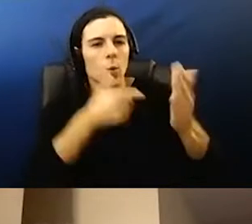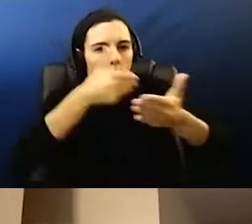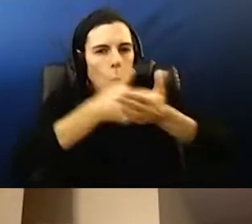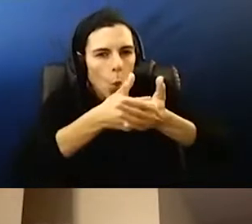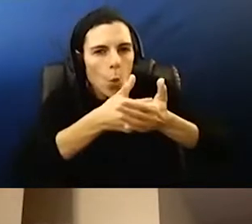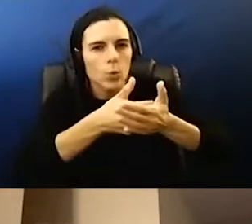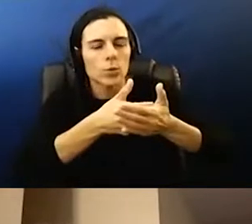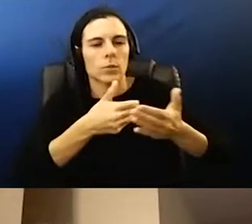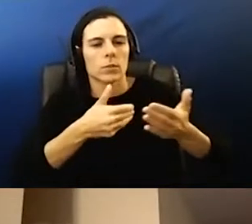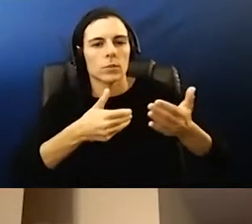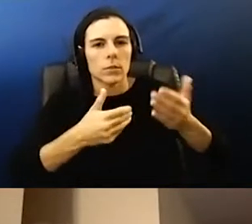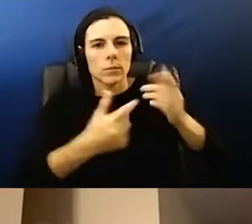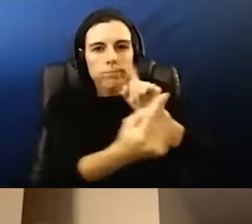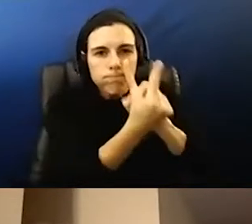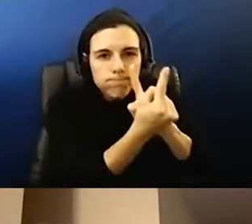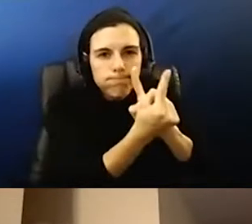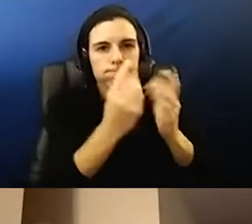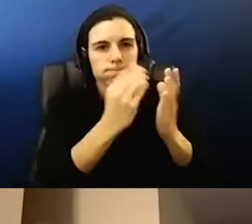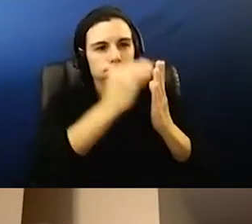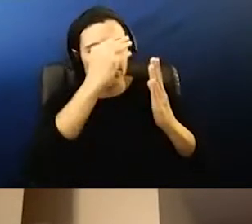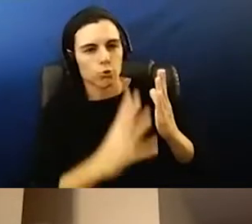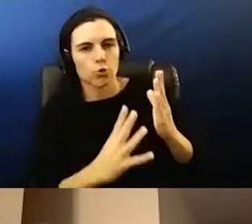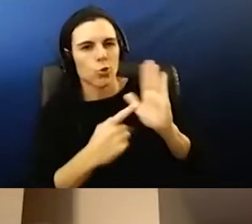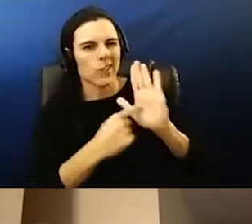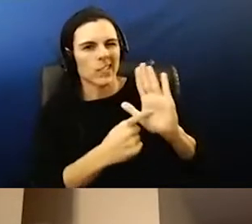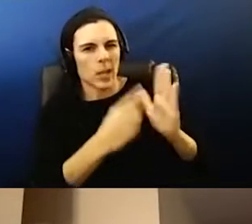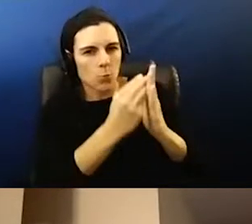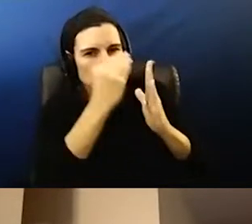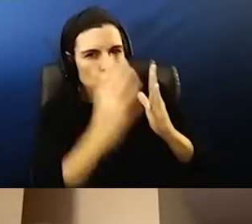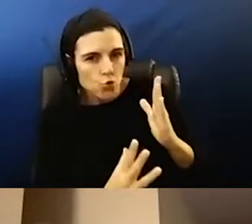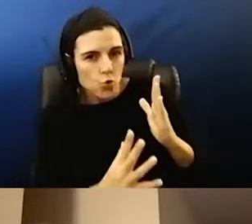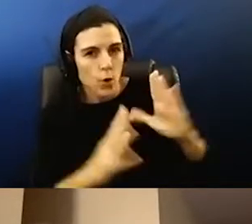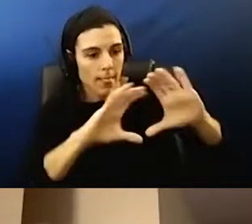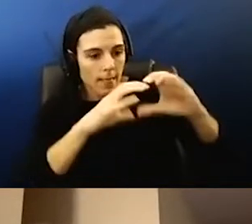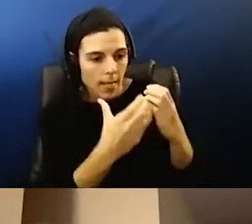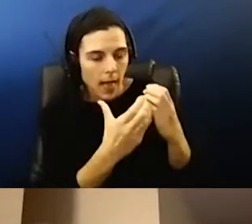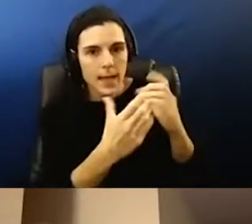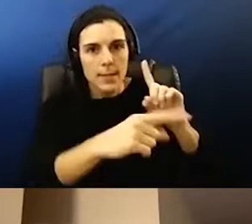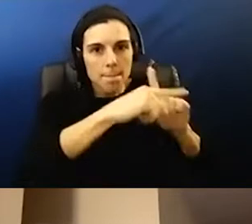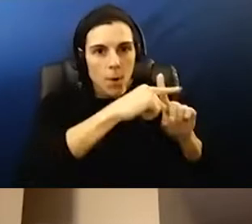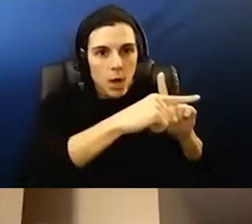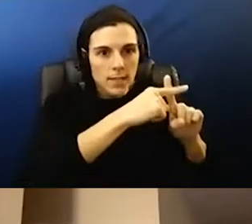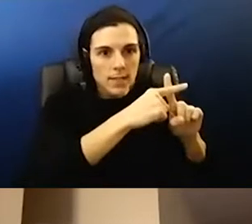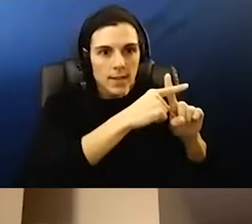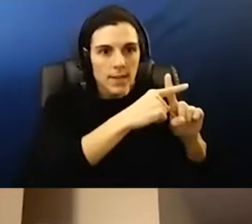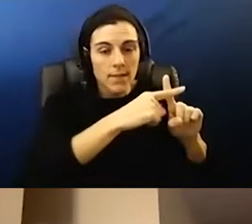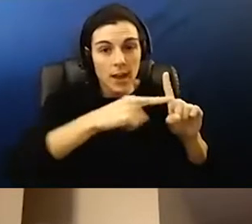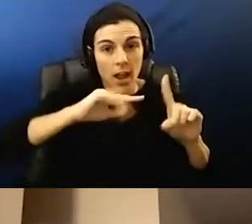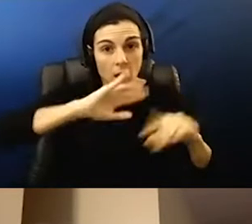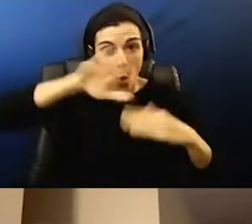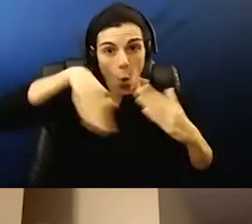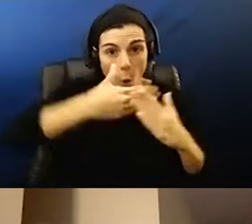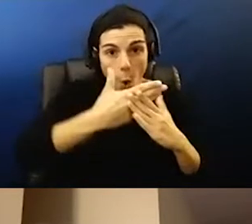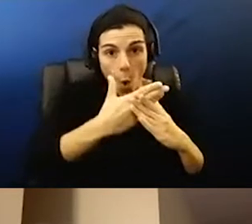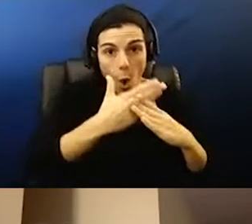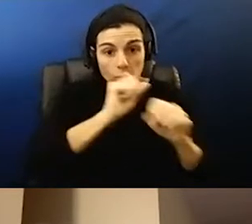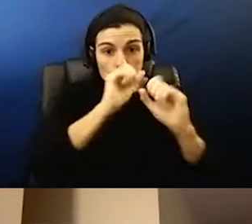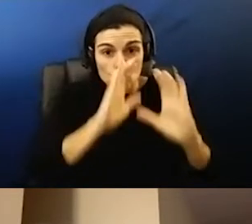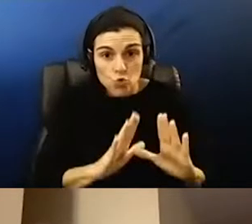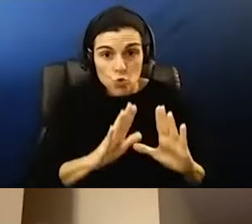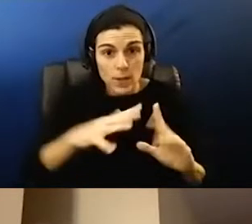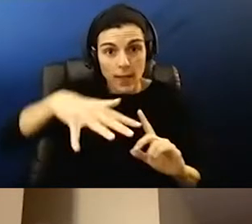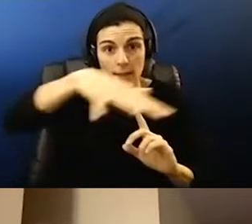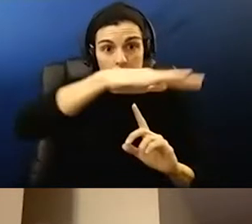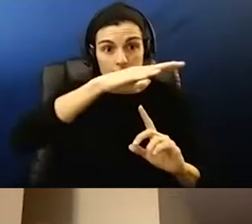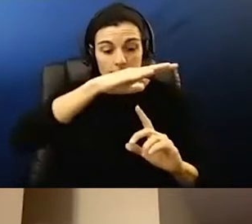for example, a student in a class tests positive, does the entire classroom need to be sent home as close contacts or only the students who sit near that child or eat